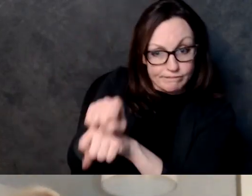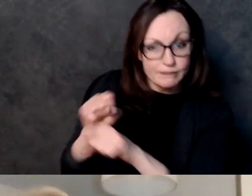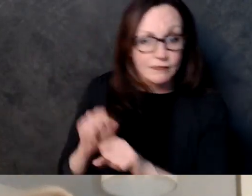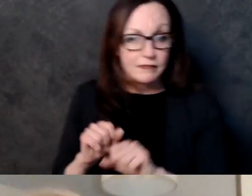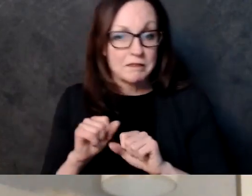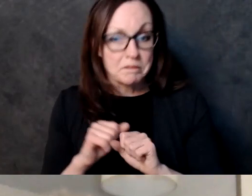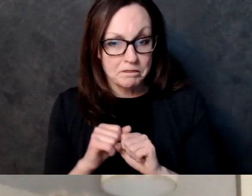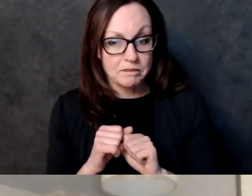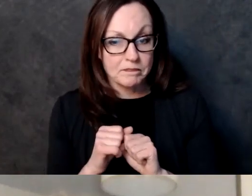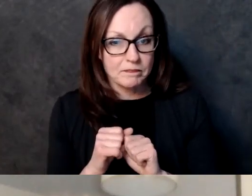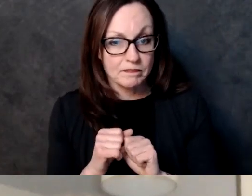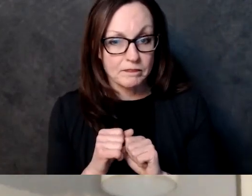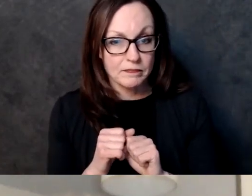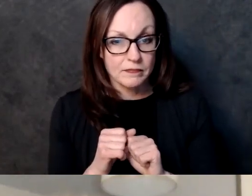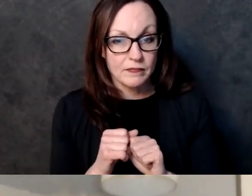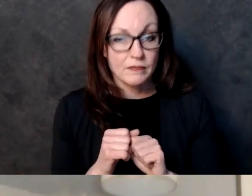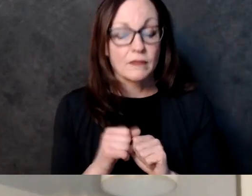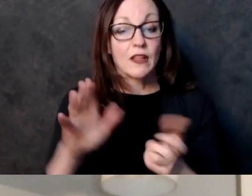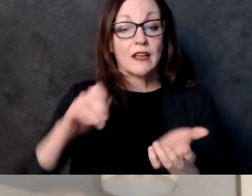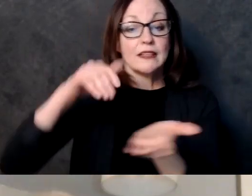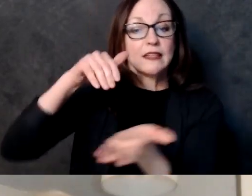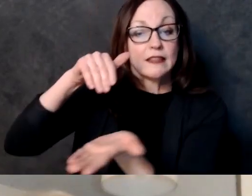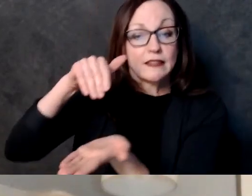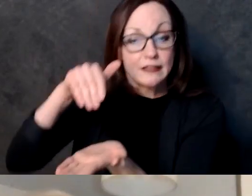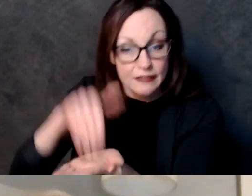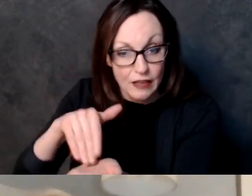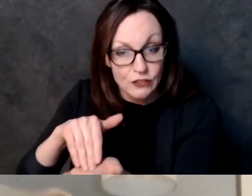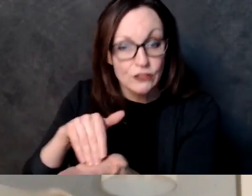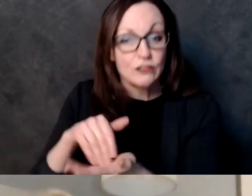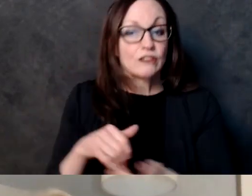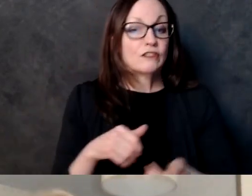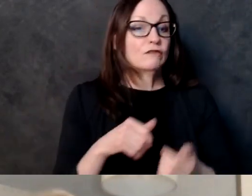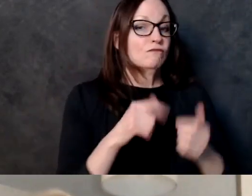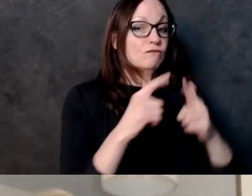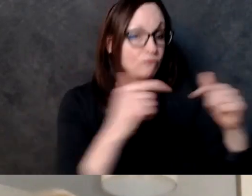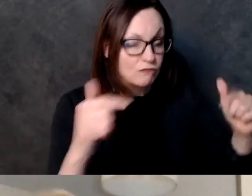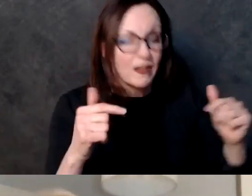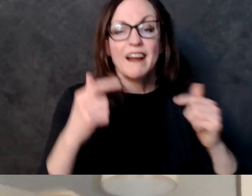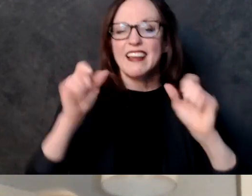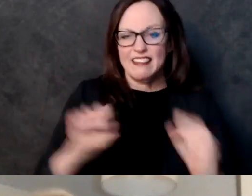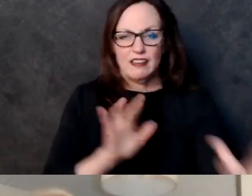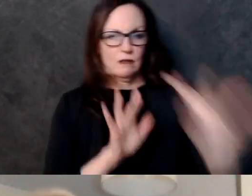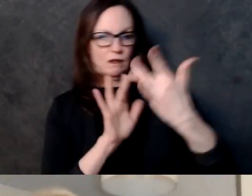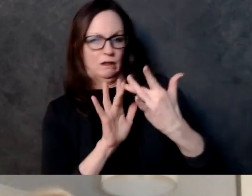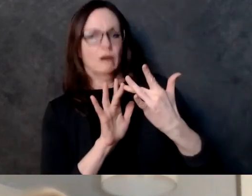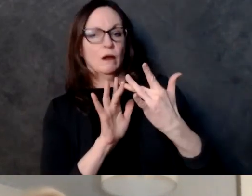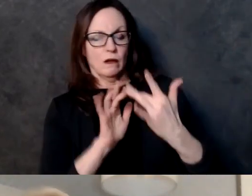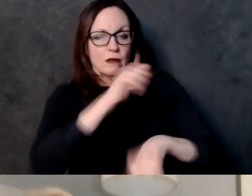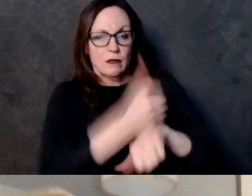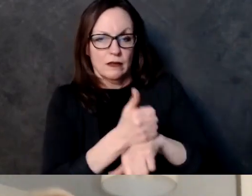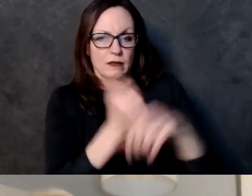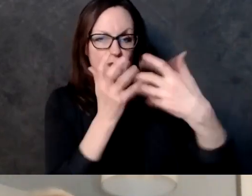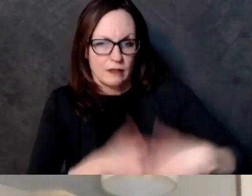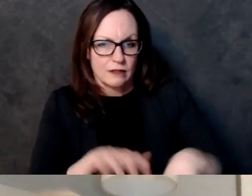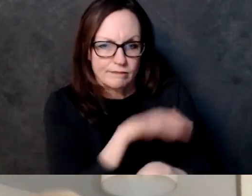if you're in that eligible position um that's been the instructions for everybody 65 and older um and